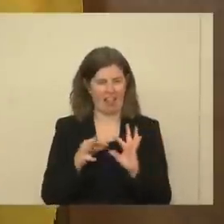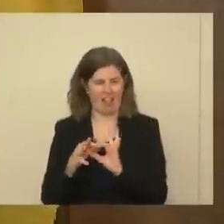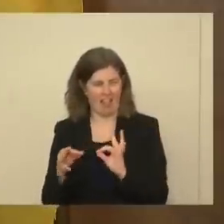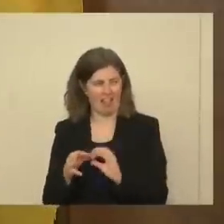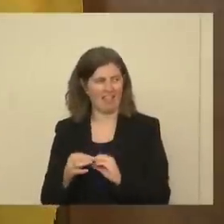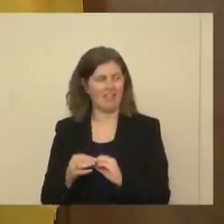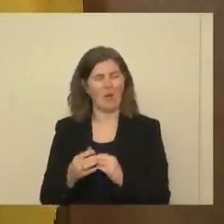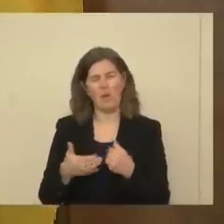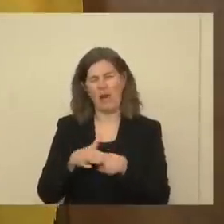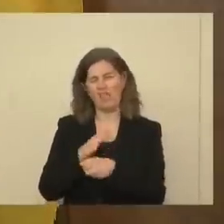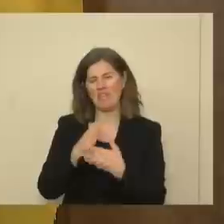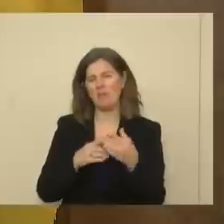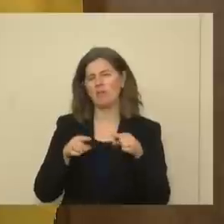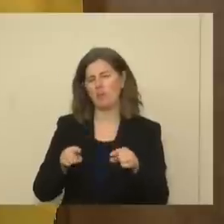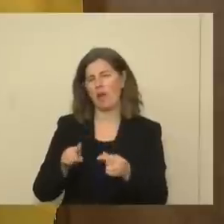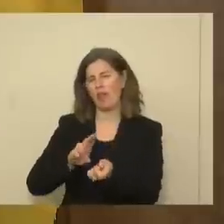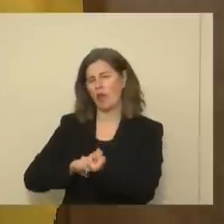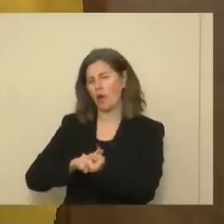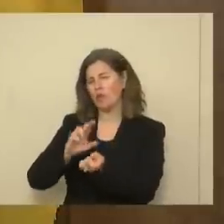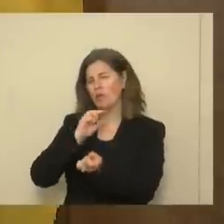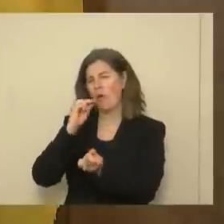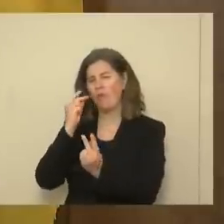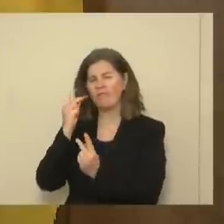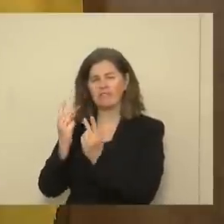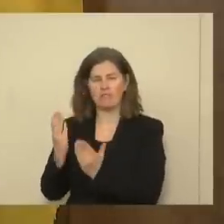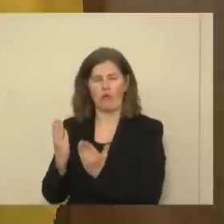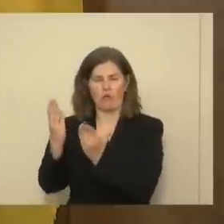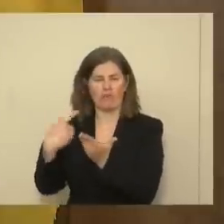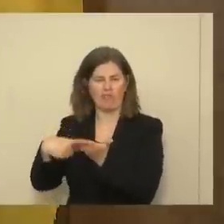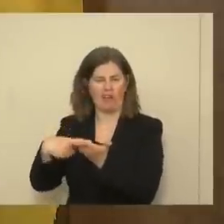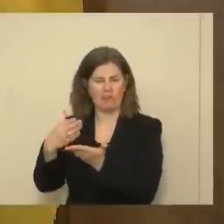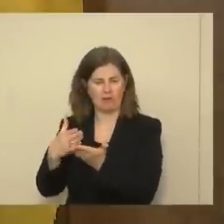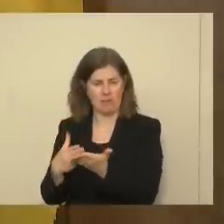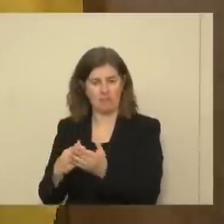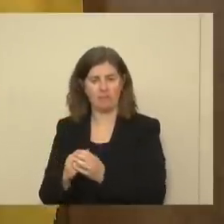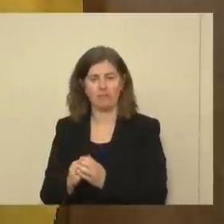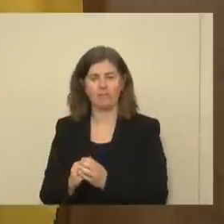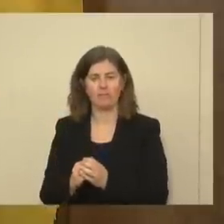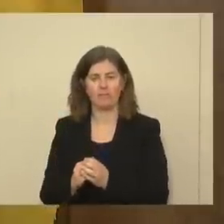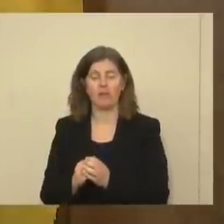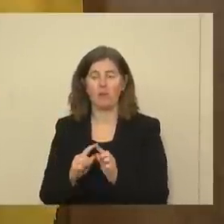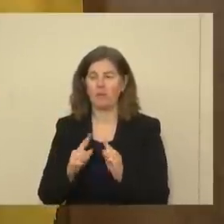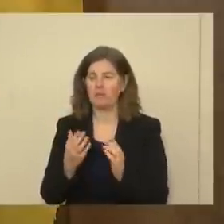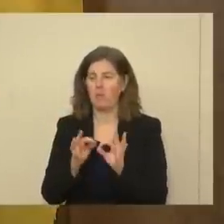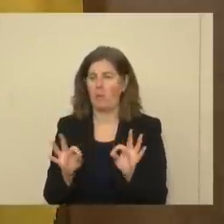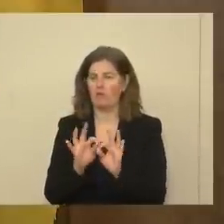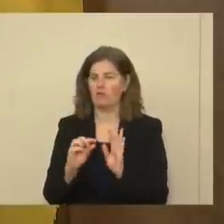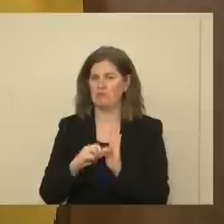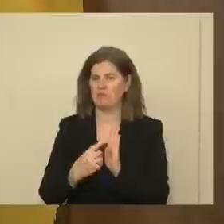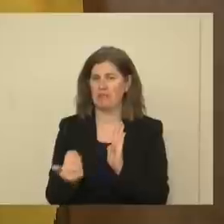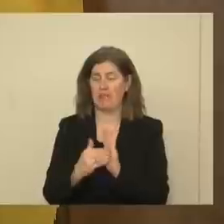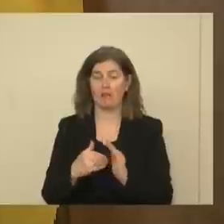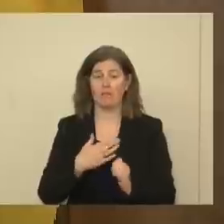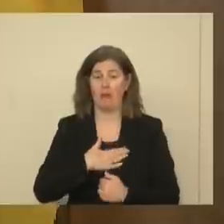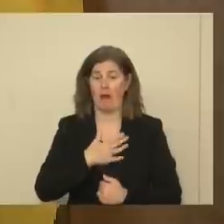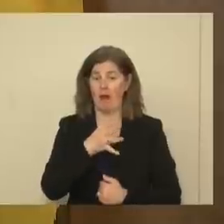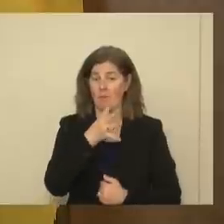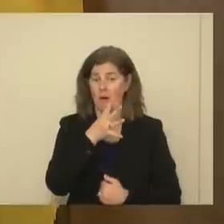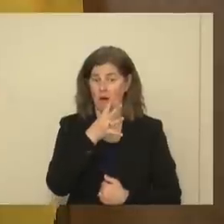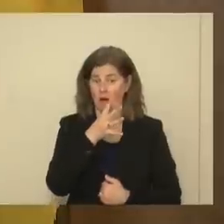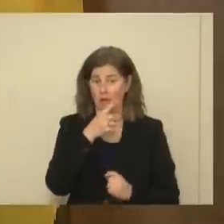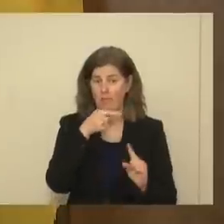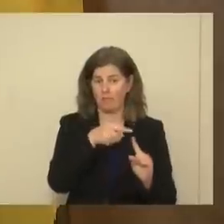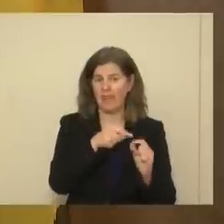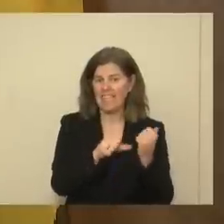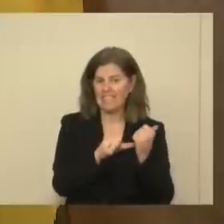covered some of this in our nursing home visitation proposals, they bear repeating. My mother, in